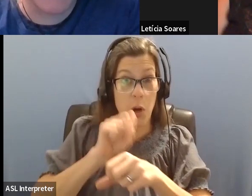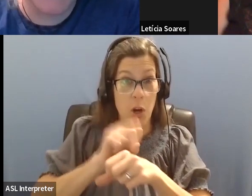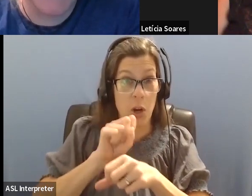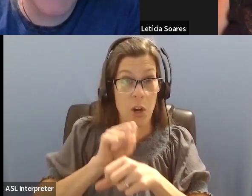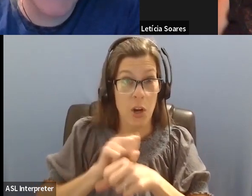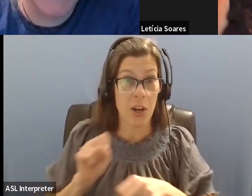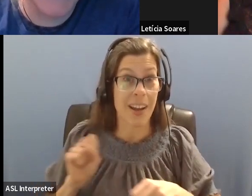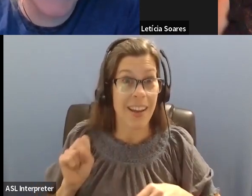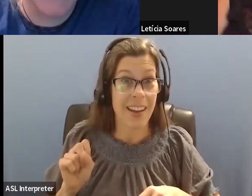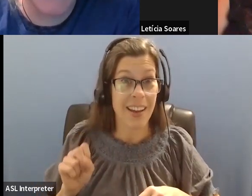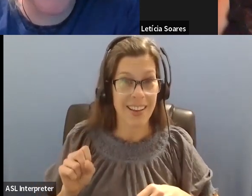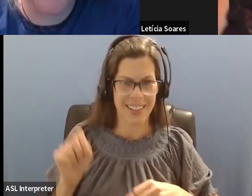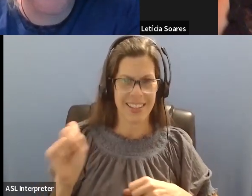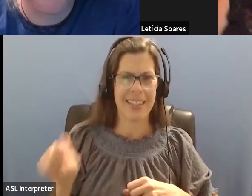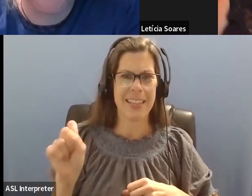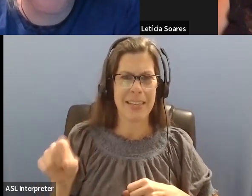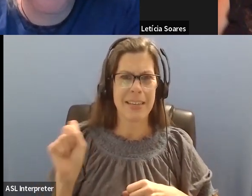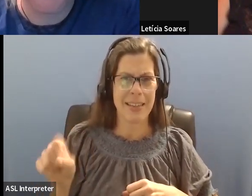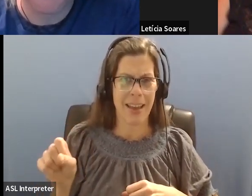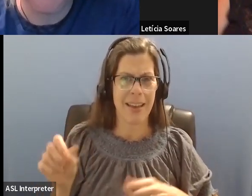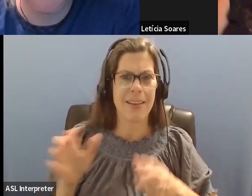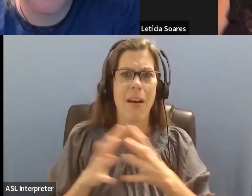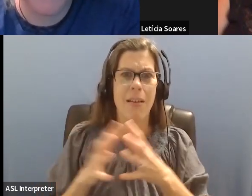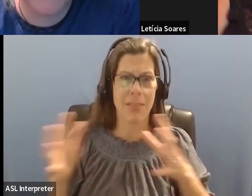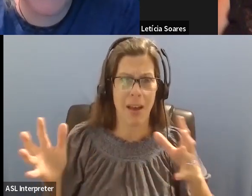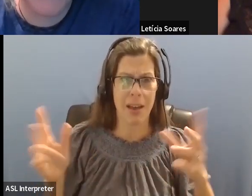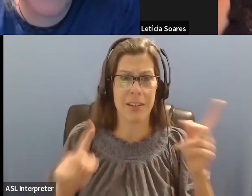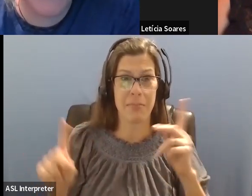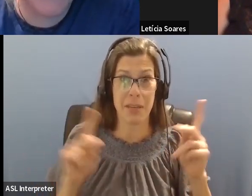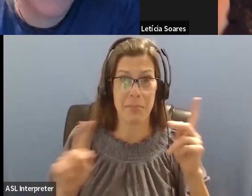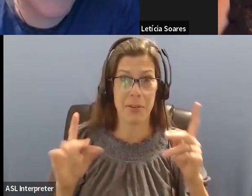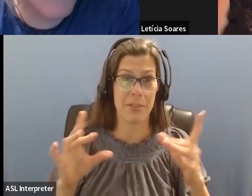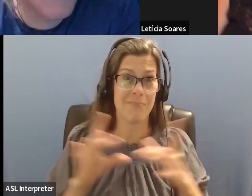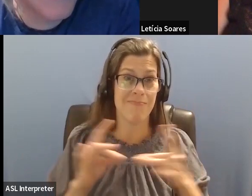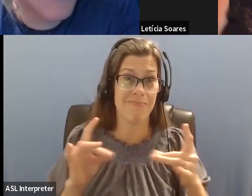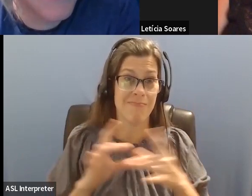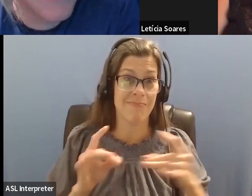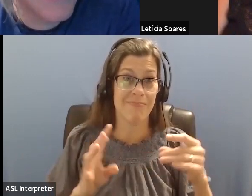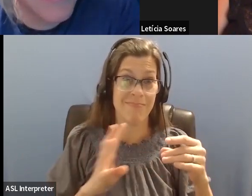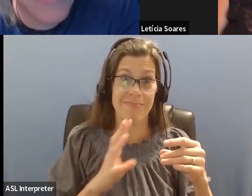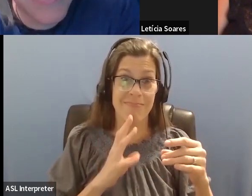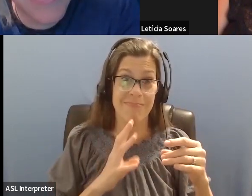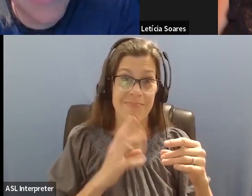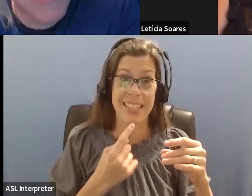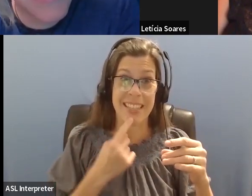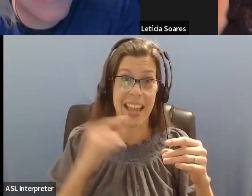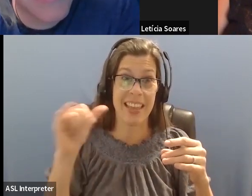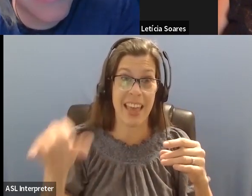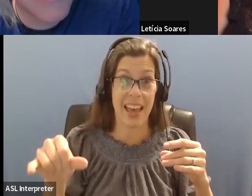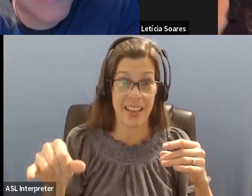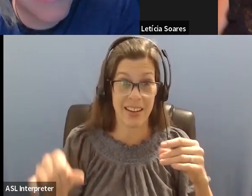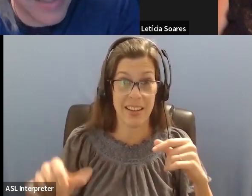Yeah, we get, we get a lot, a lot. And, and with long COVID being, um,